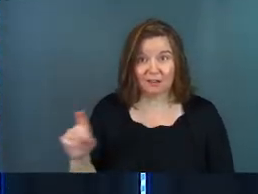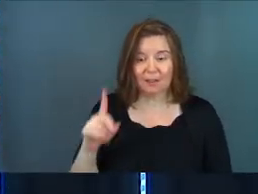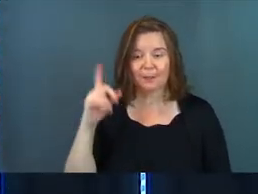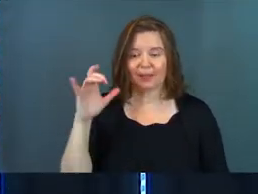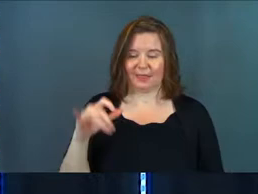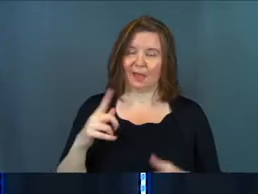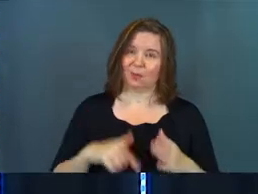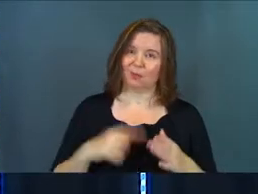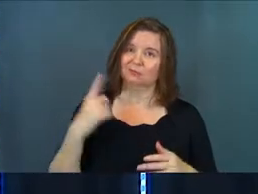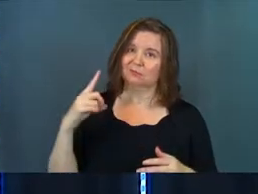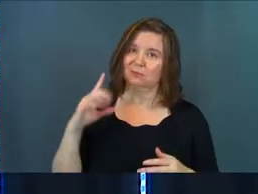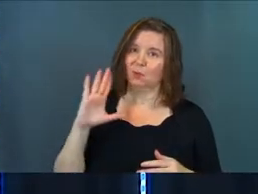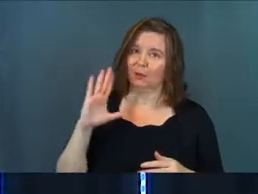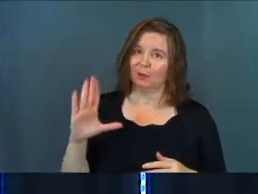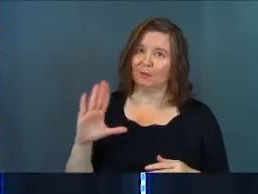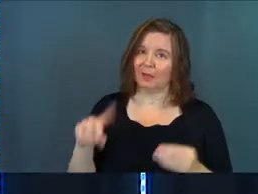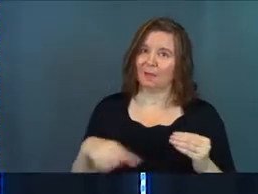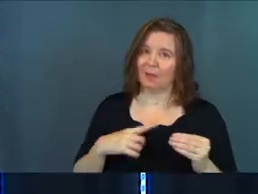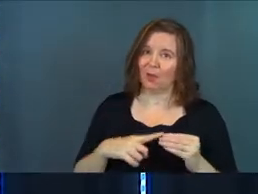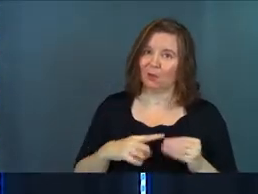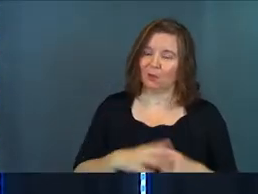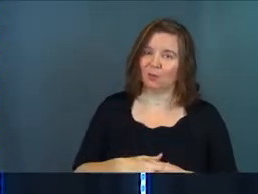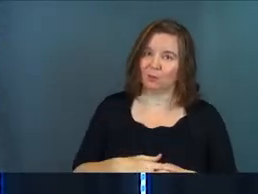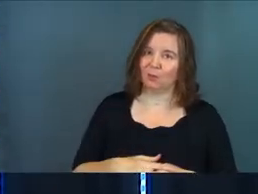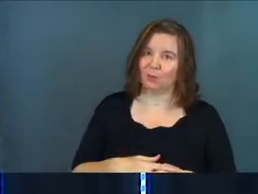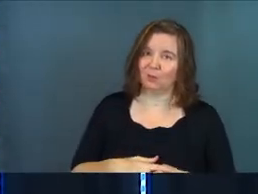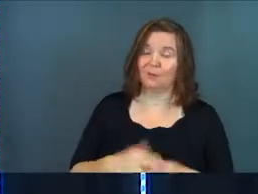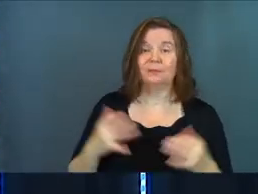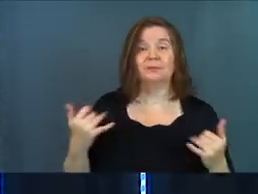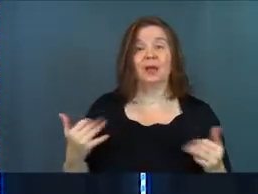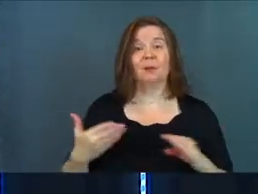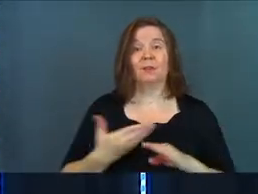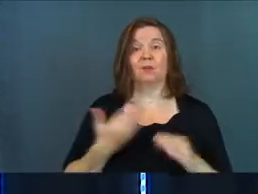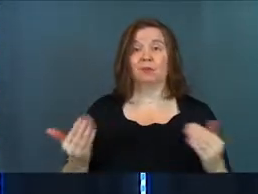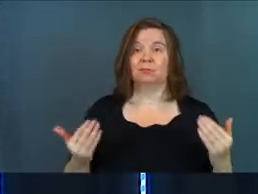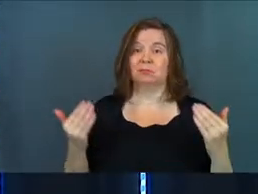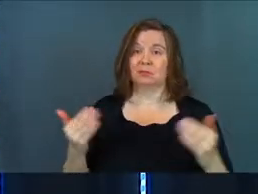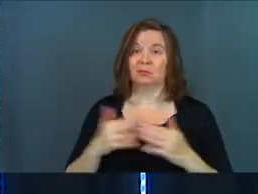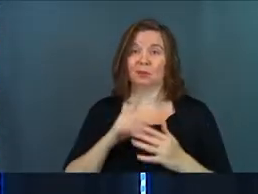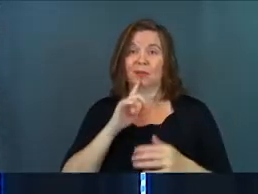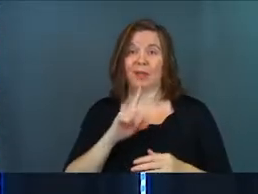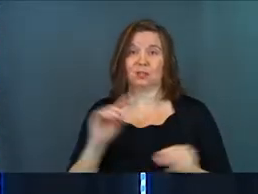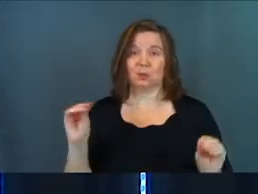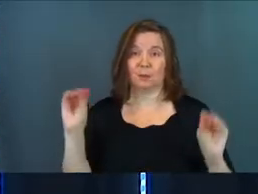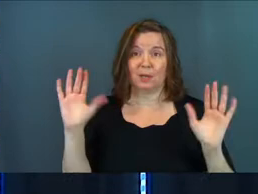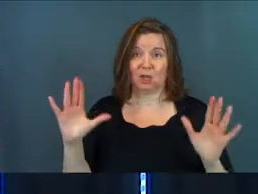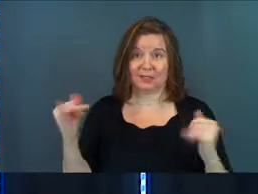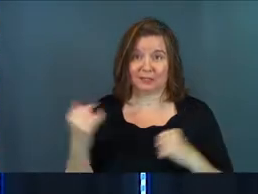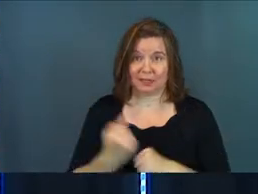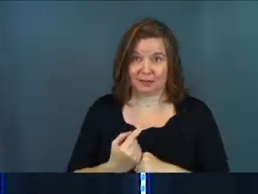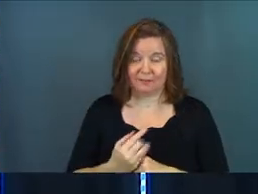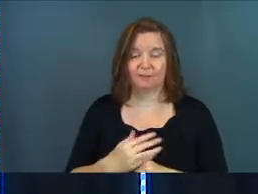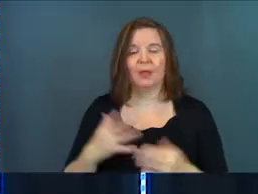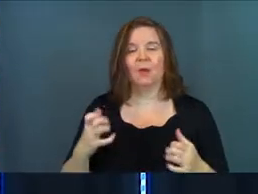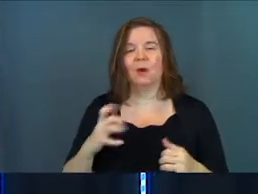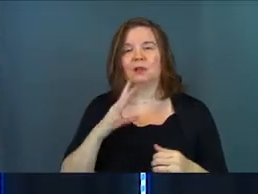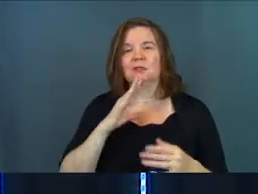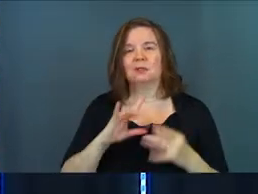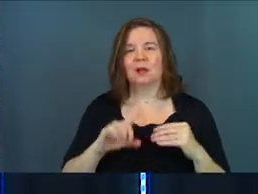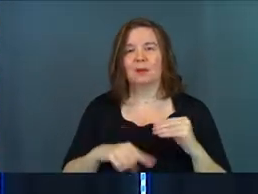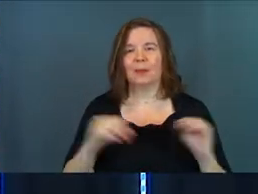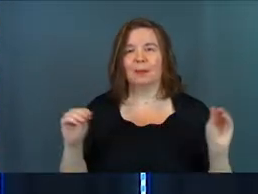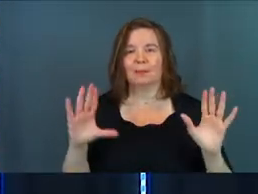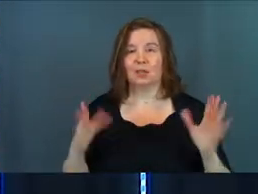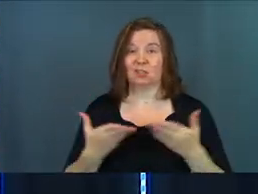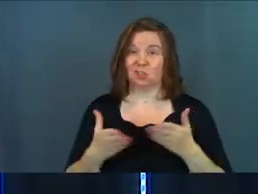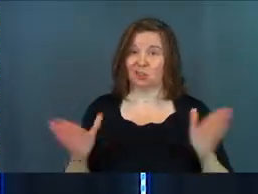Because that's what this is going to be all about. Now, before we get to the actual miracle today, I want to talk to you about